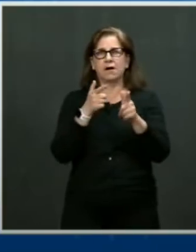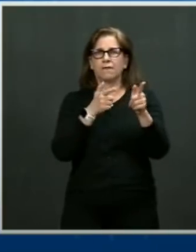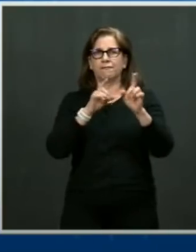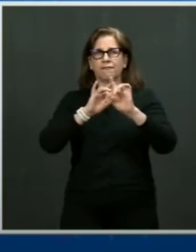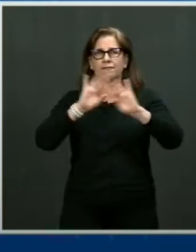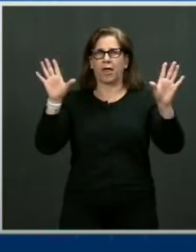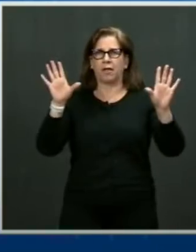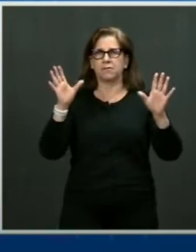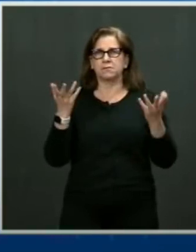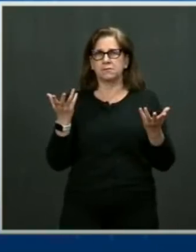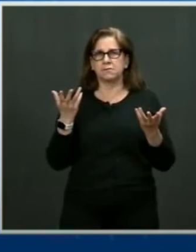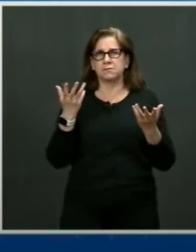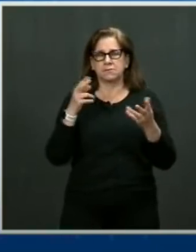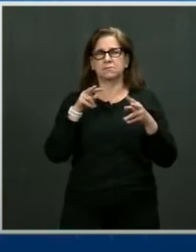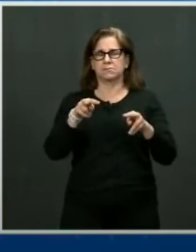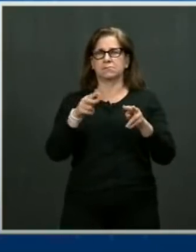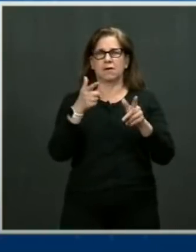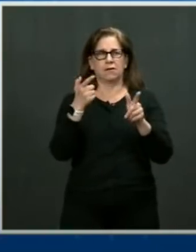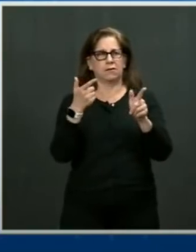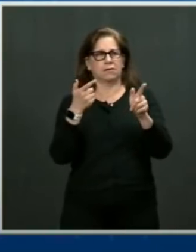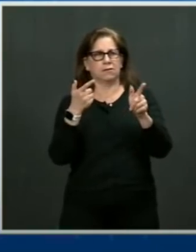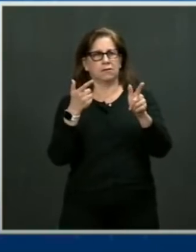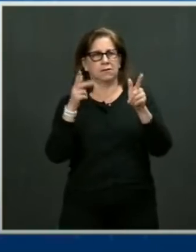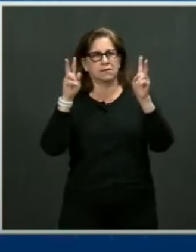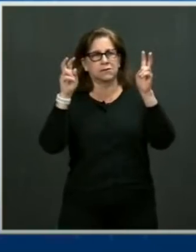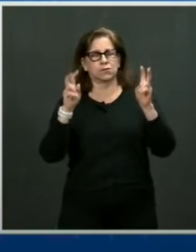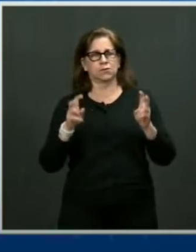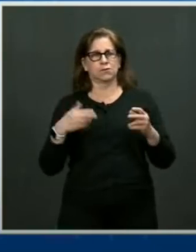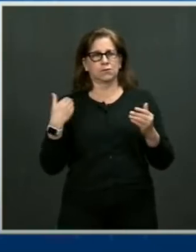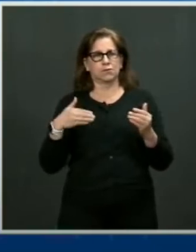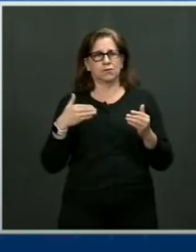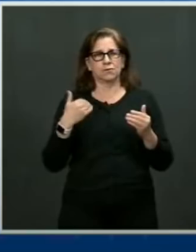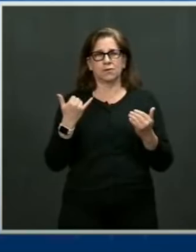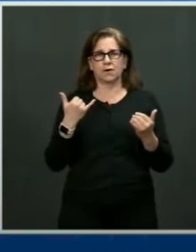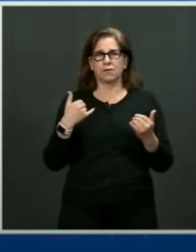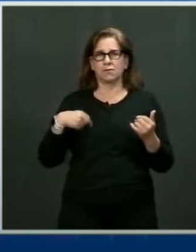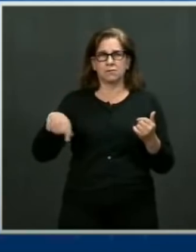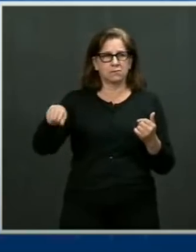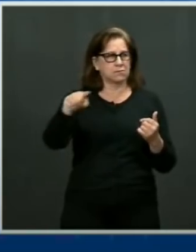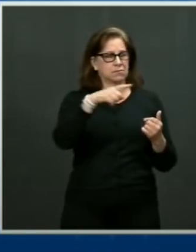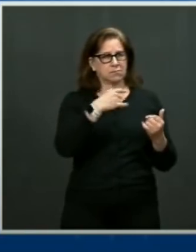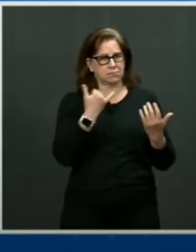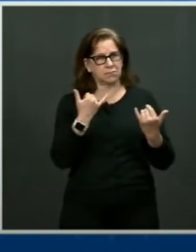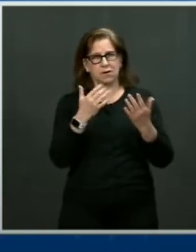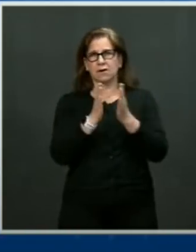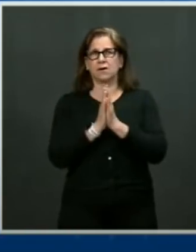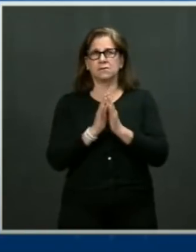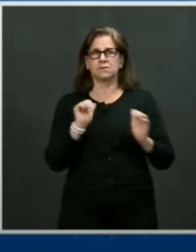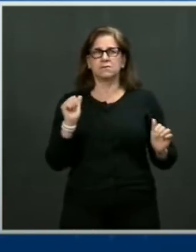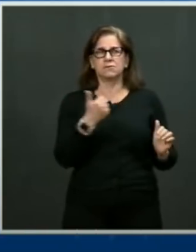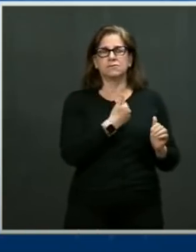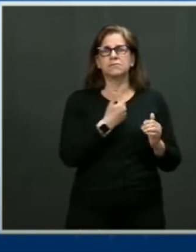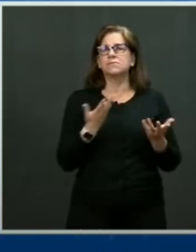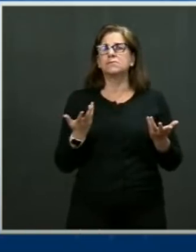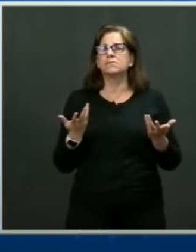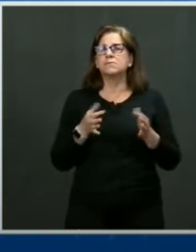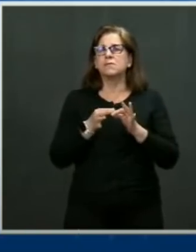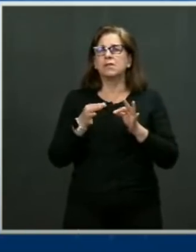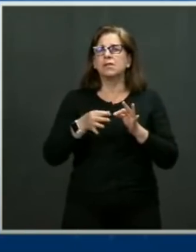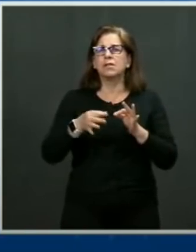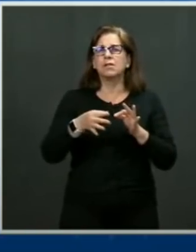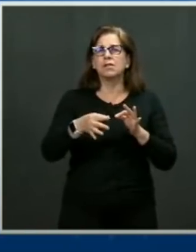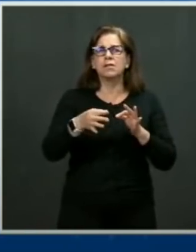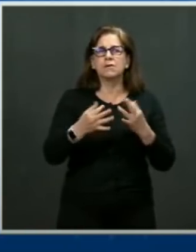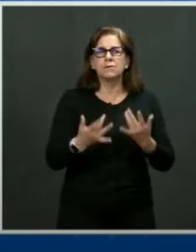as progress has stalled, we have all asked, what are we waiting for? Because we aren't